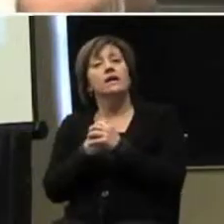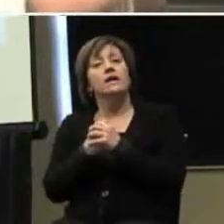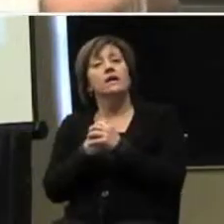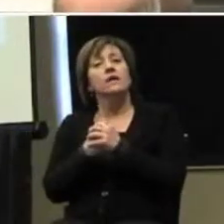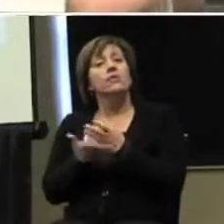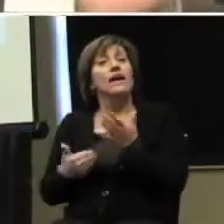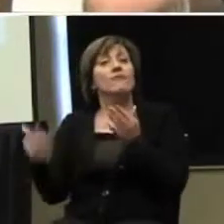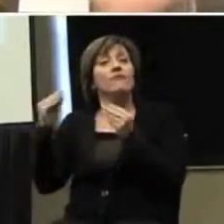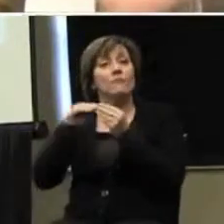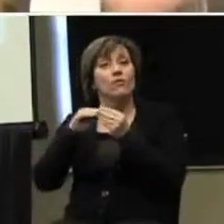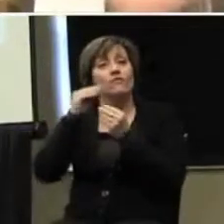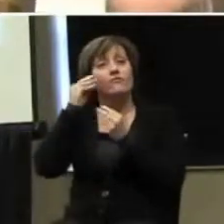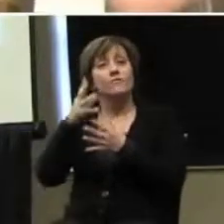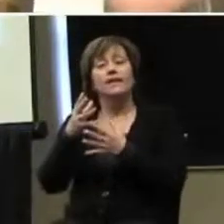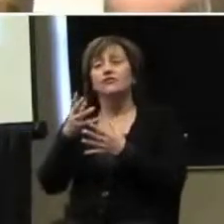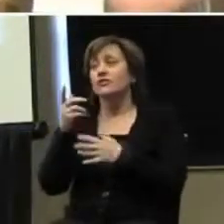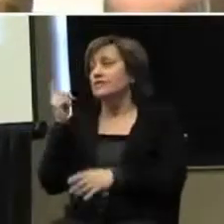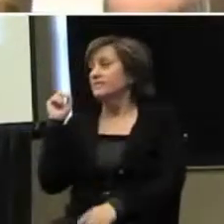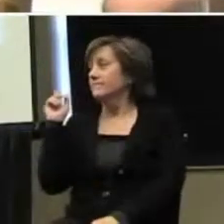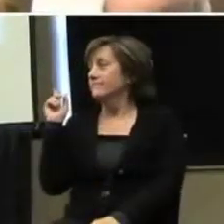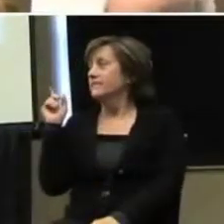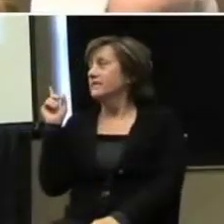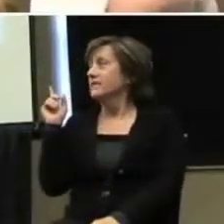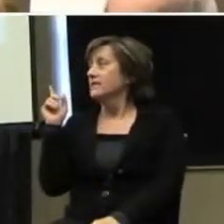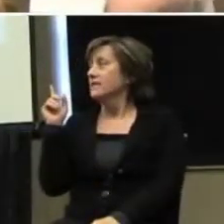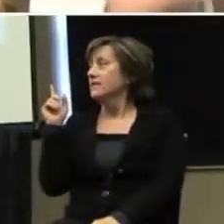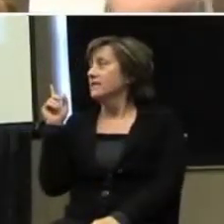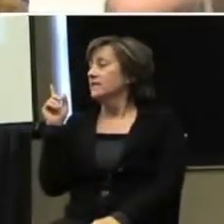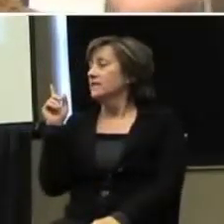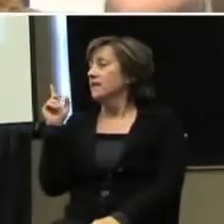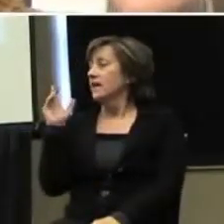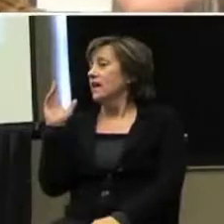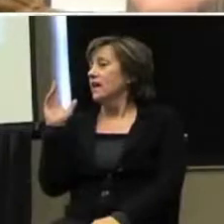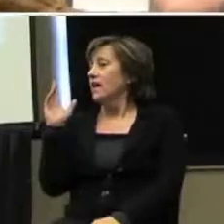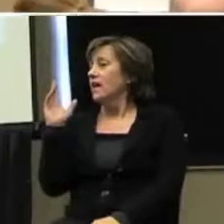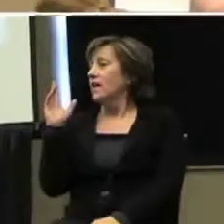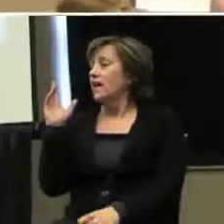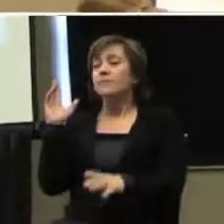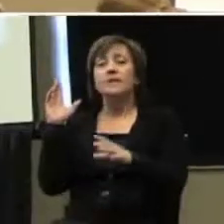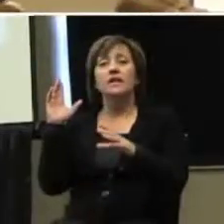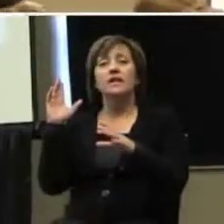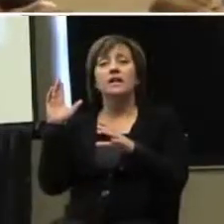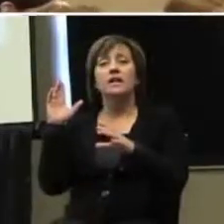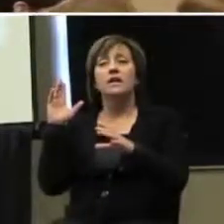Anybody else? Nope. Everybody tired of hearing me talk?